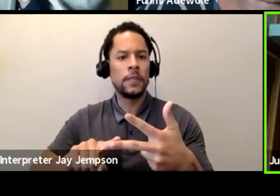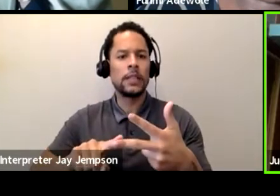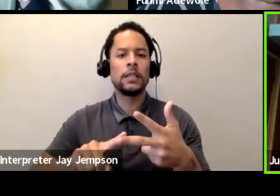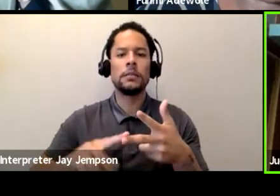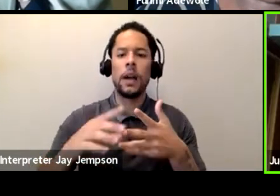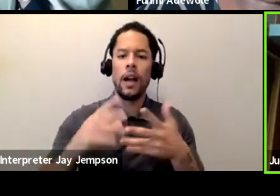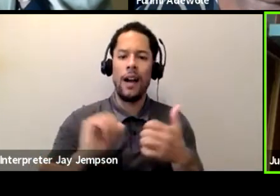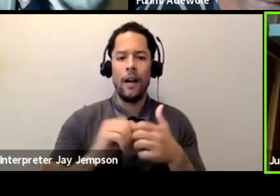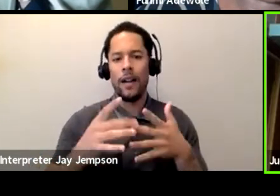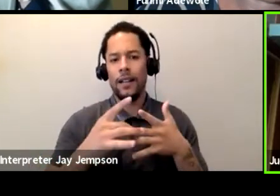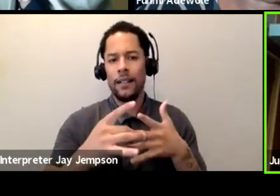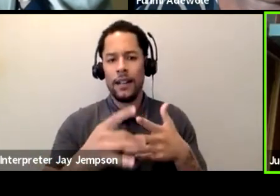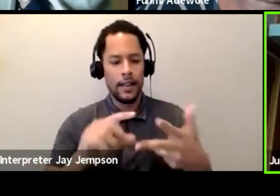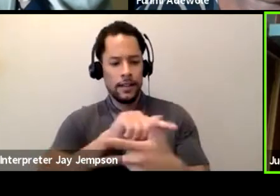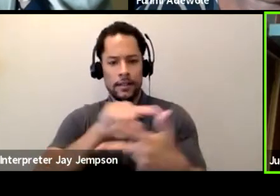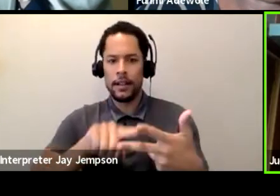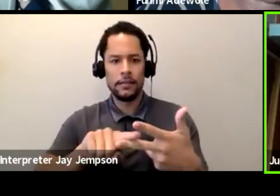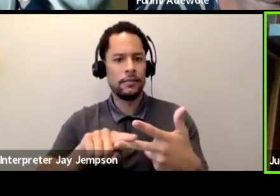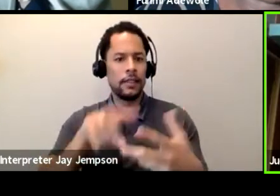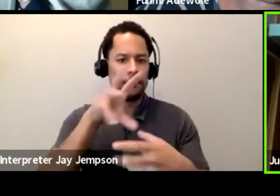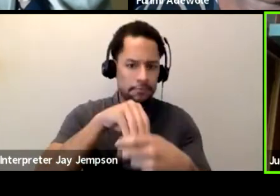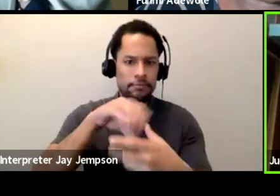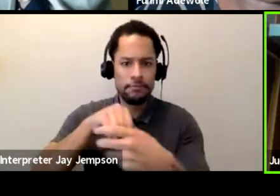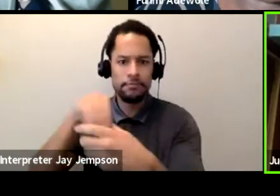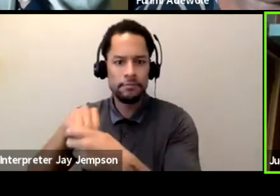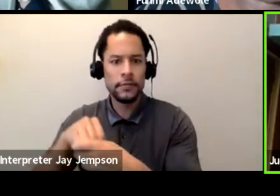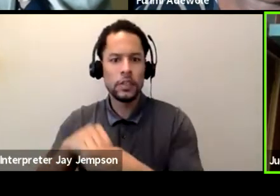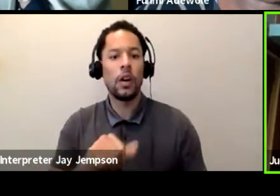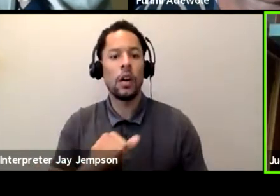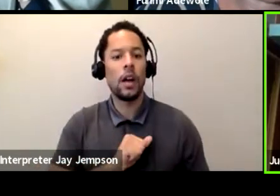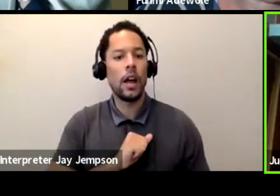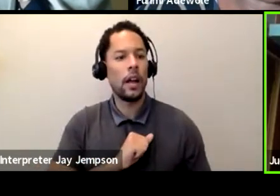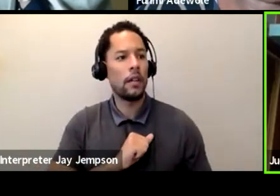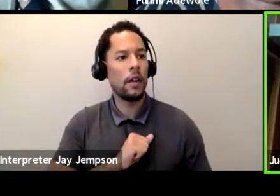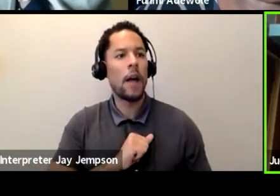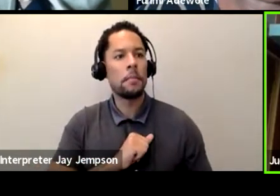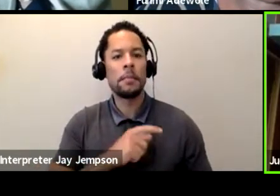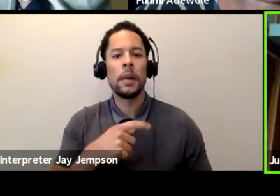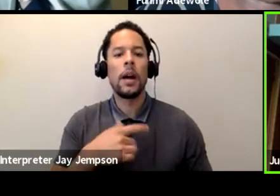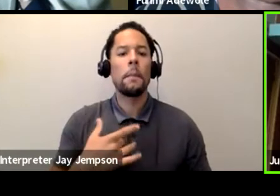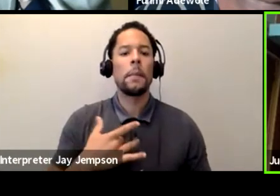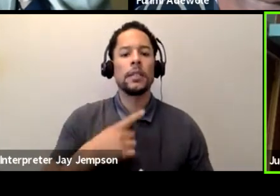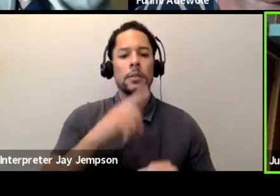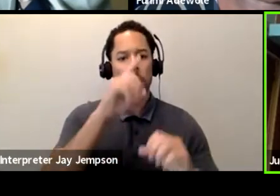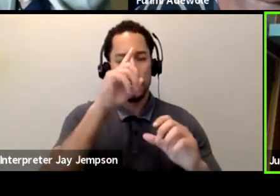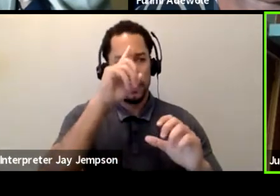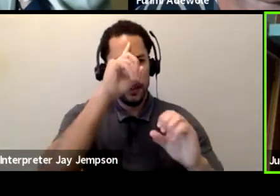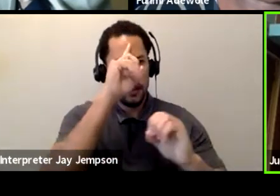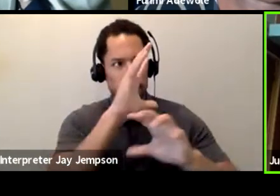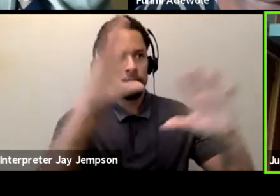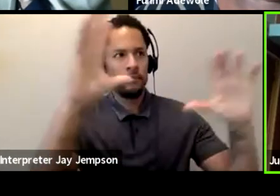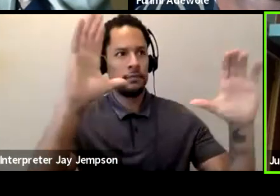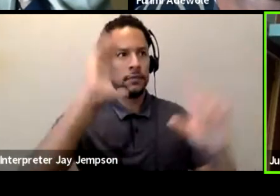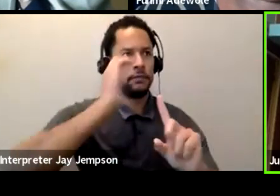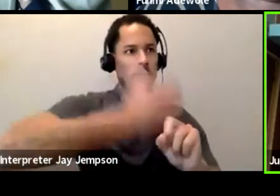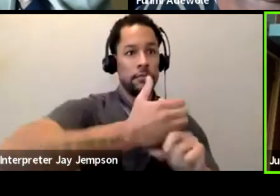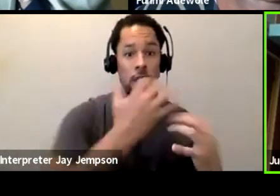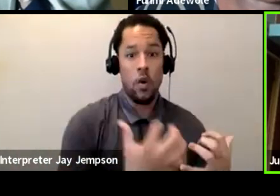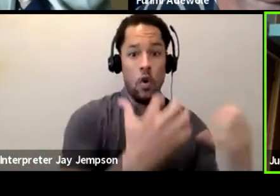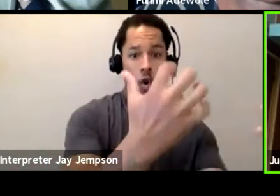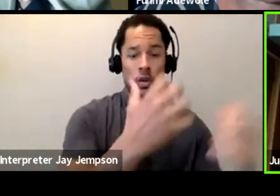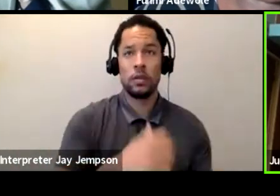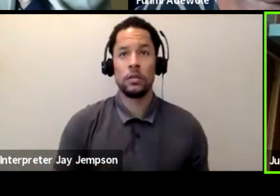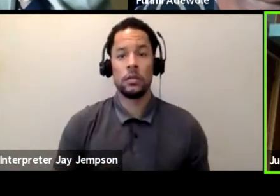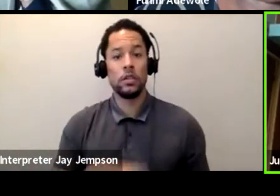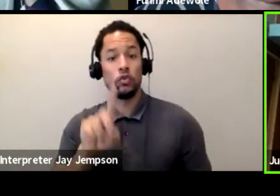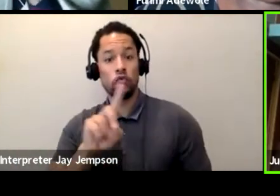I have to be the audience, I have to be the dramaturg, I have to be the director or writer if it is my own work, or